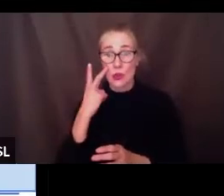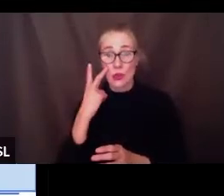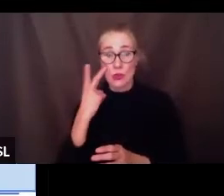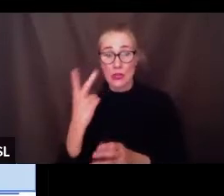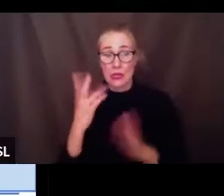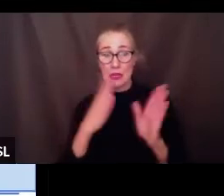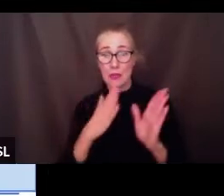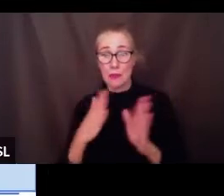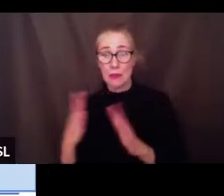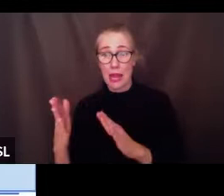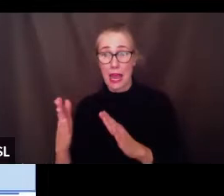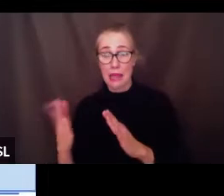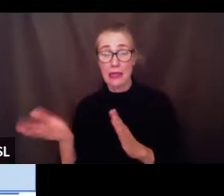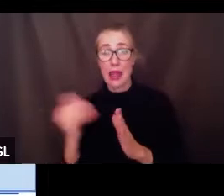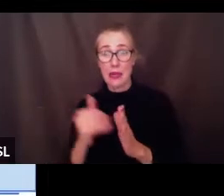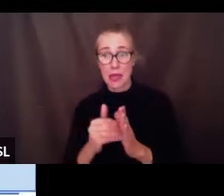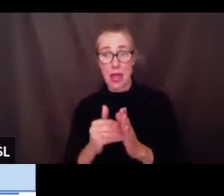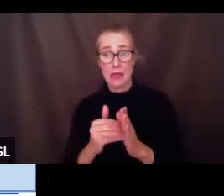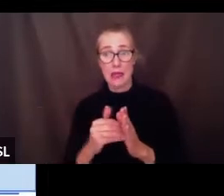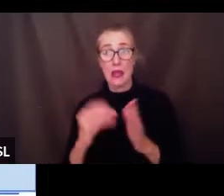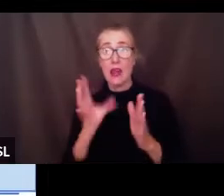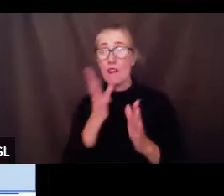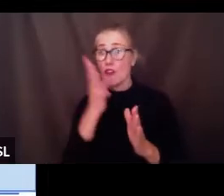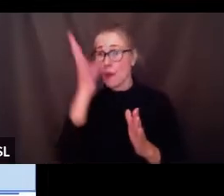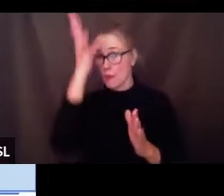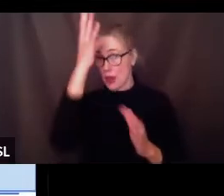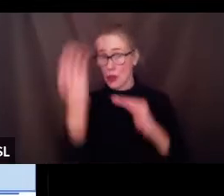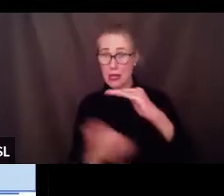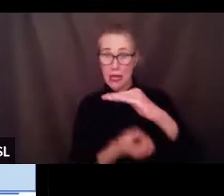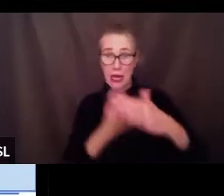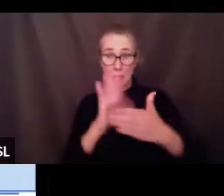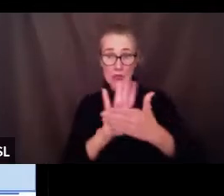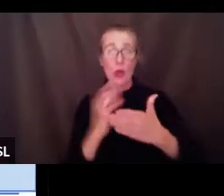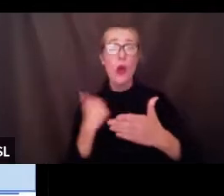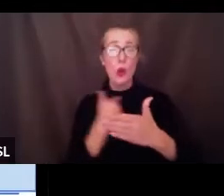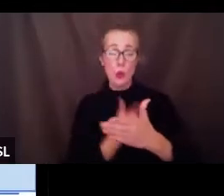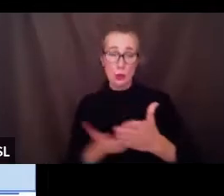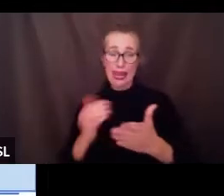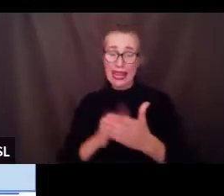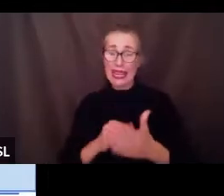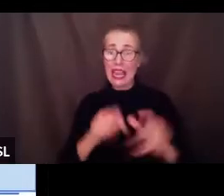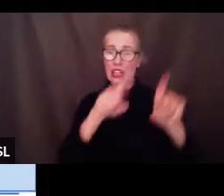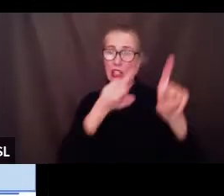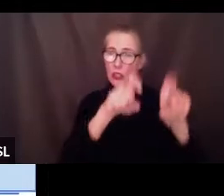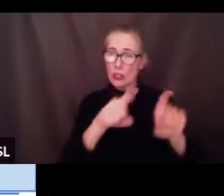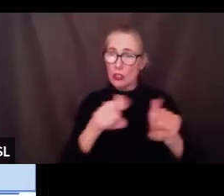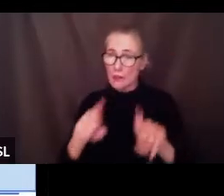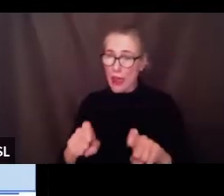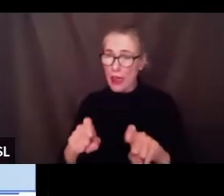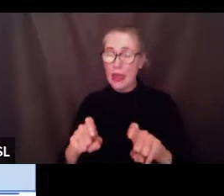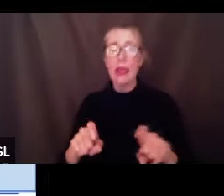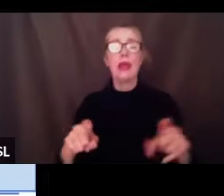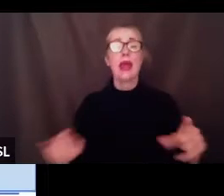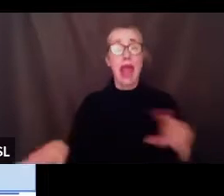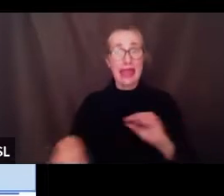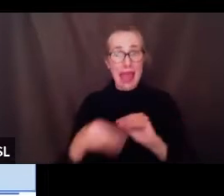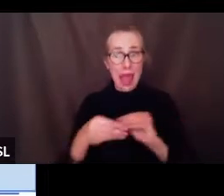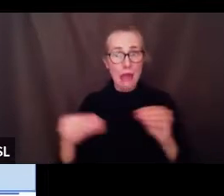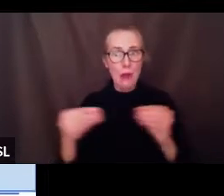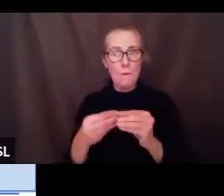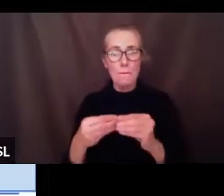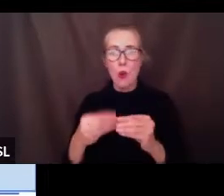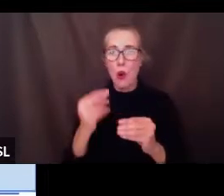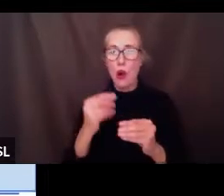to re-survey our parents in elementary schools along with continued staff COVID testing beginning next week